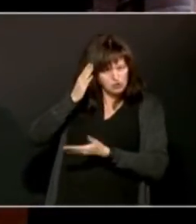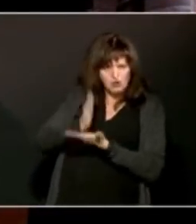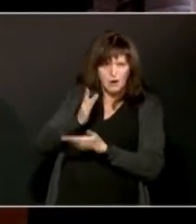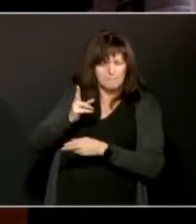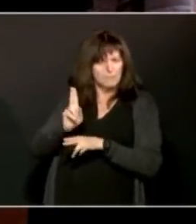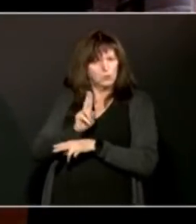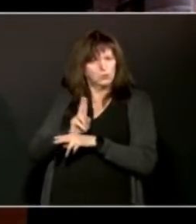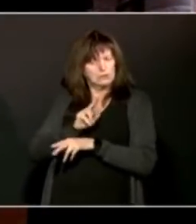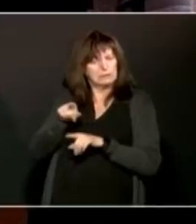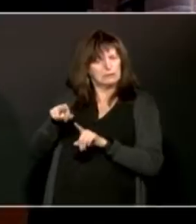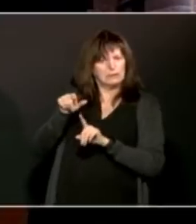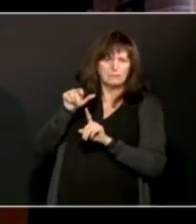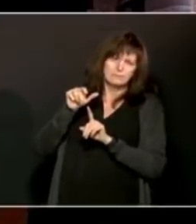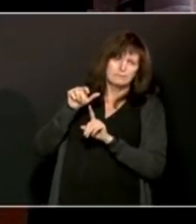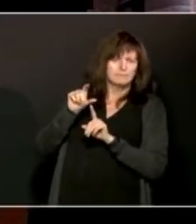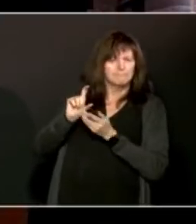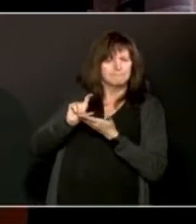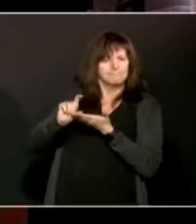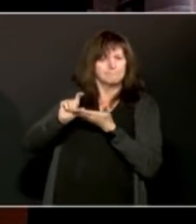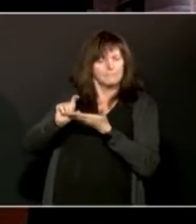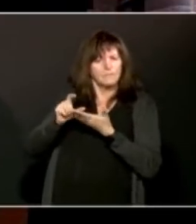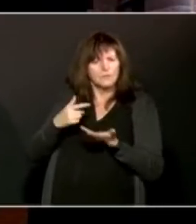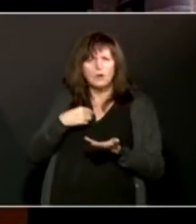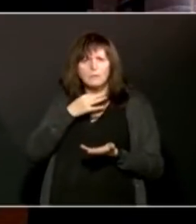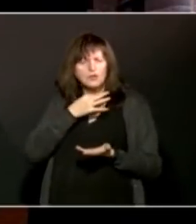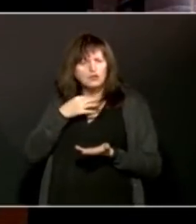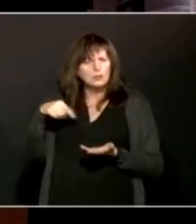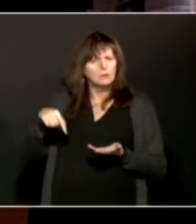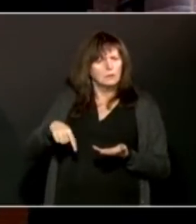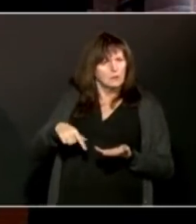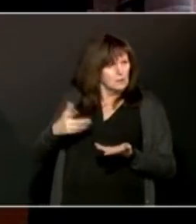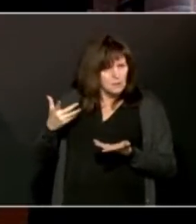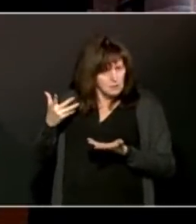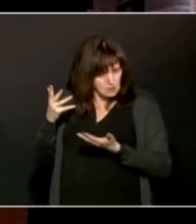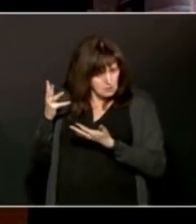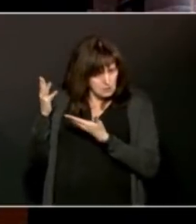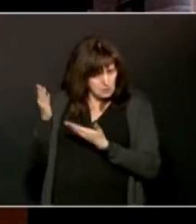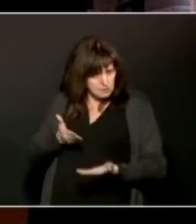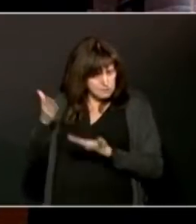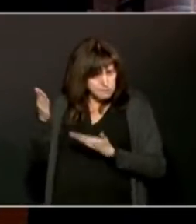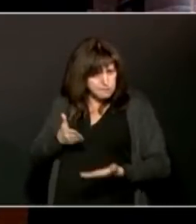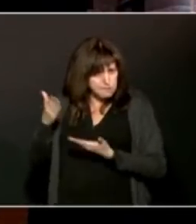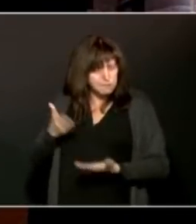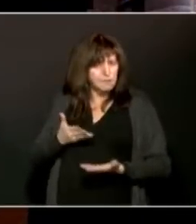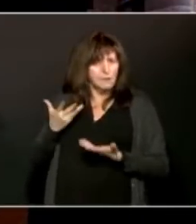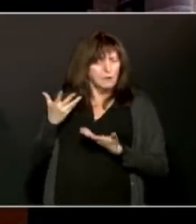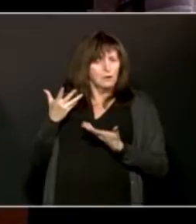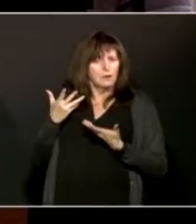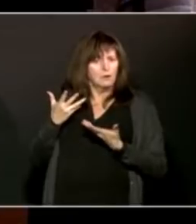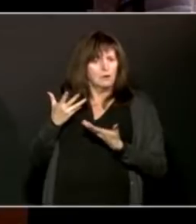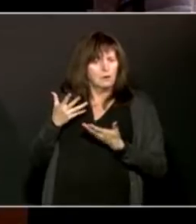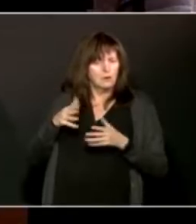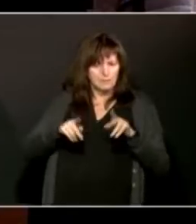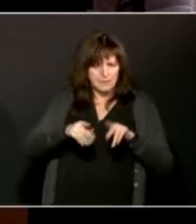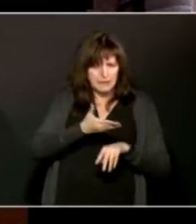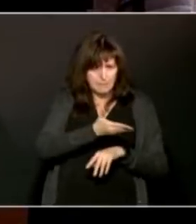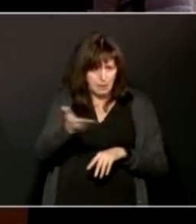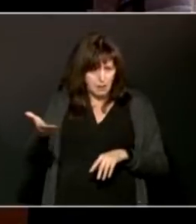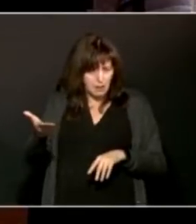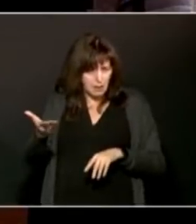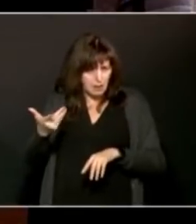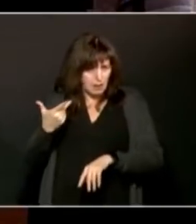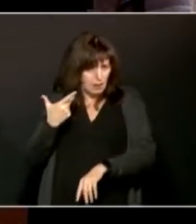supply of the AstraZeneca coming into the country. What happens to the people that have been vaccinated with one dose of